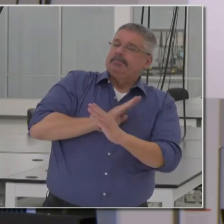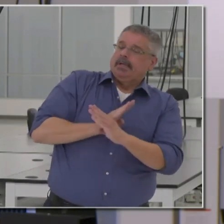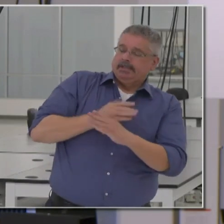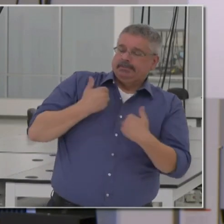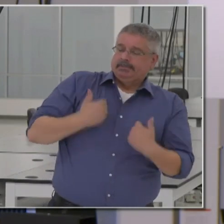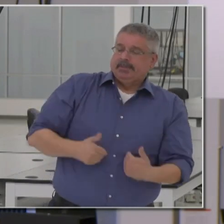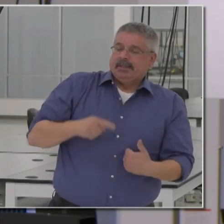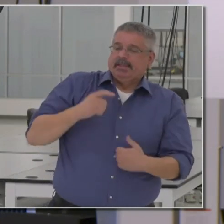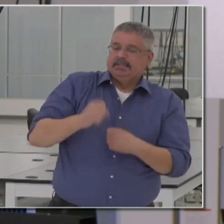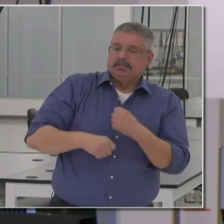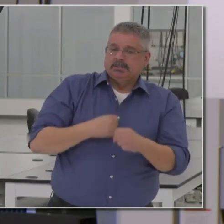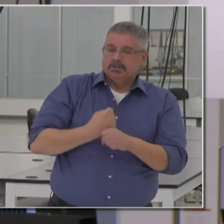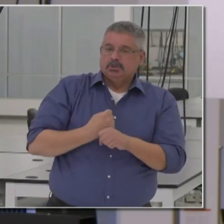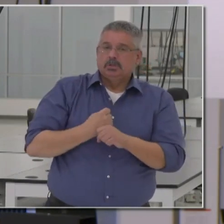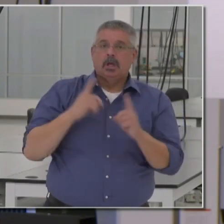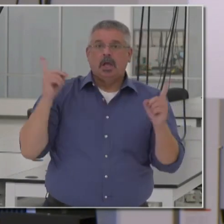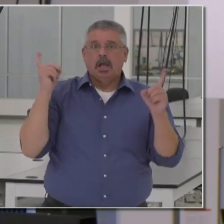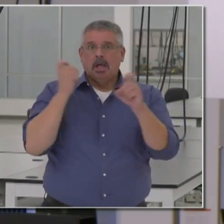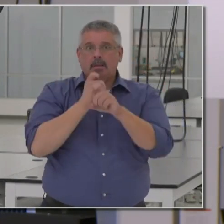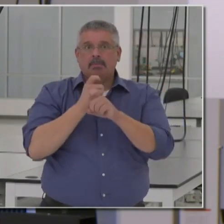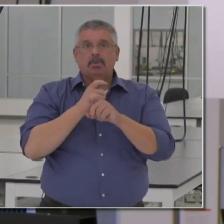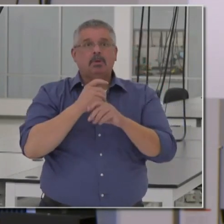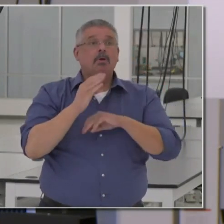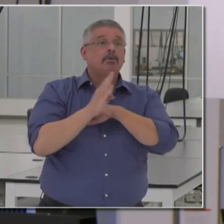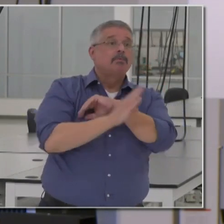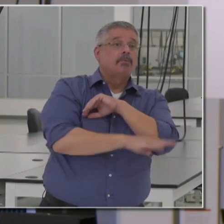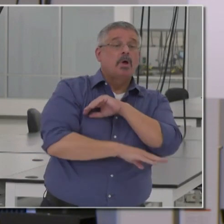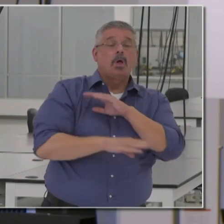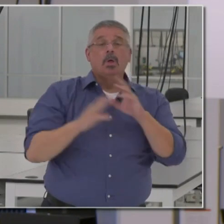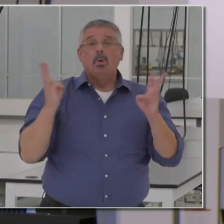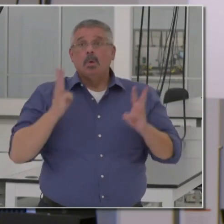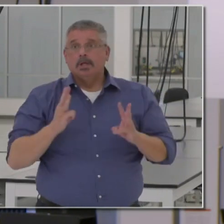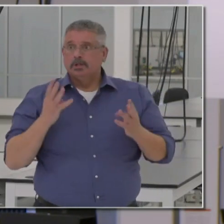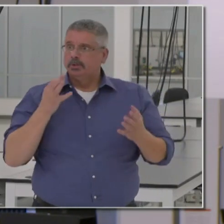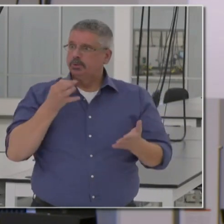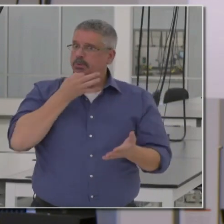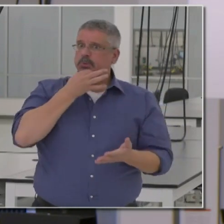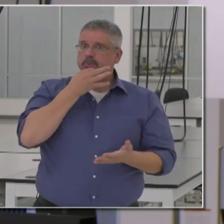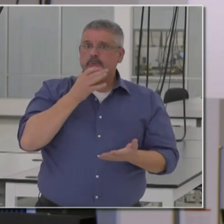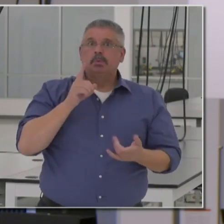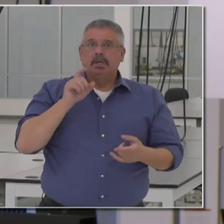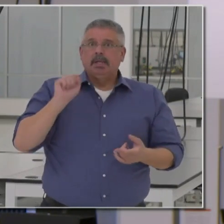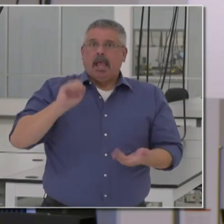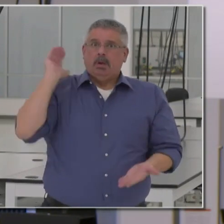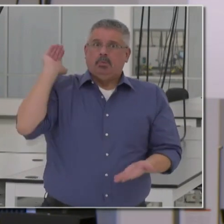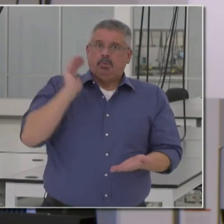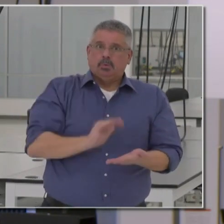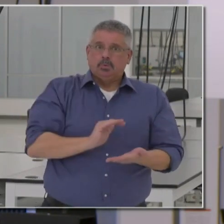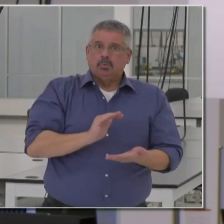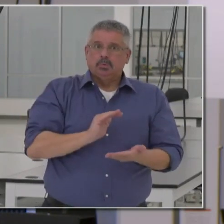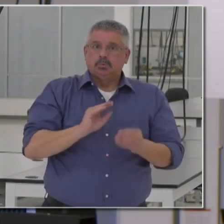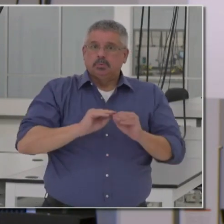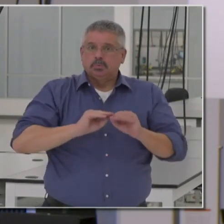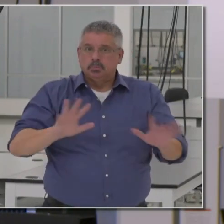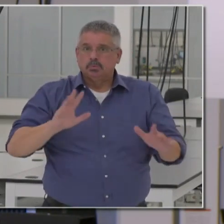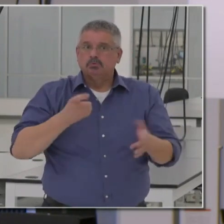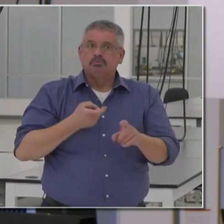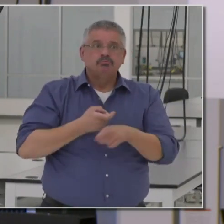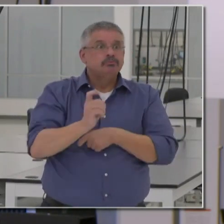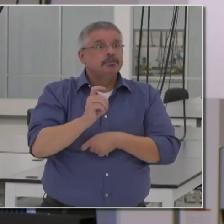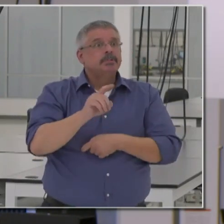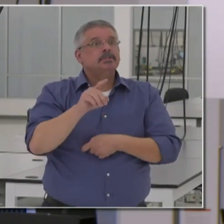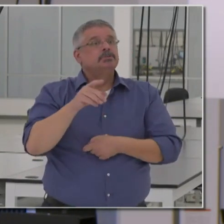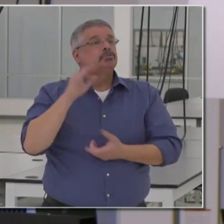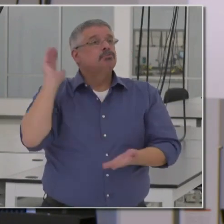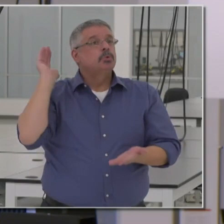this year, a pretty complicated fall and winter ahead of us, that we can do our piece to reduce our own risk, reduce the risk in